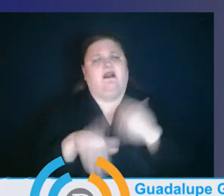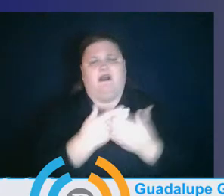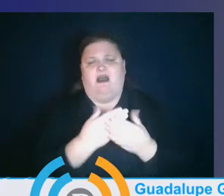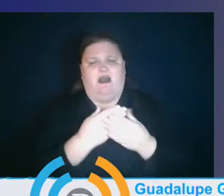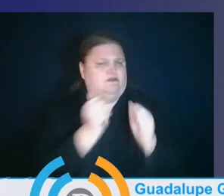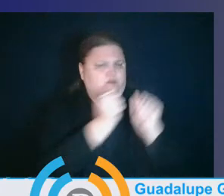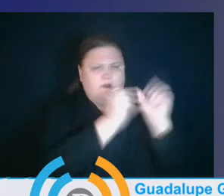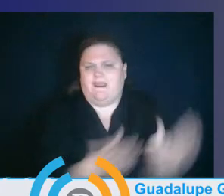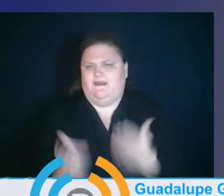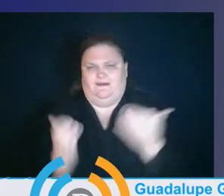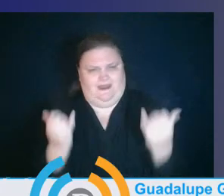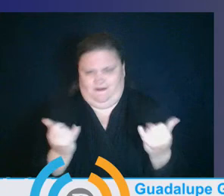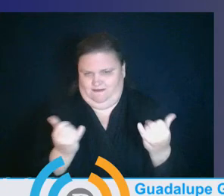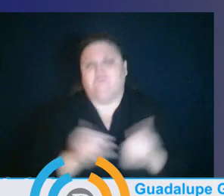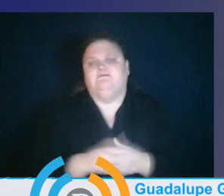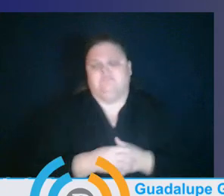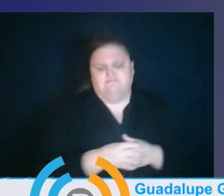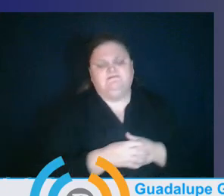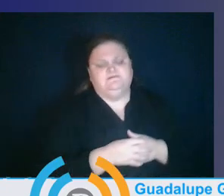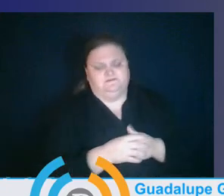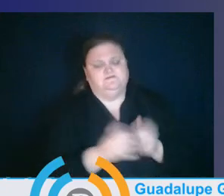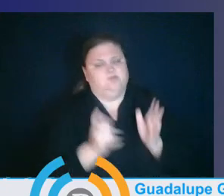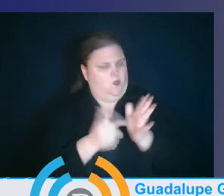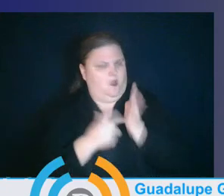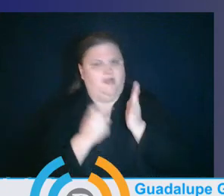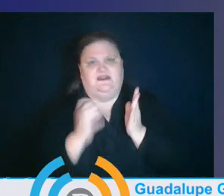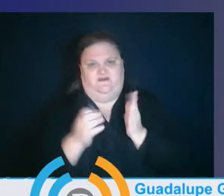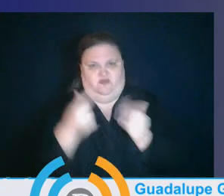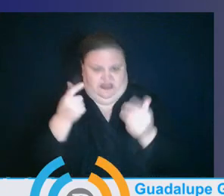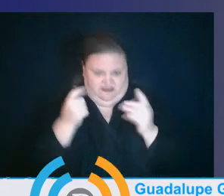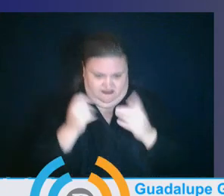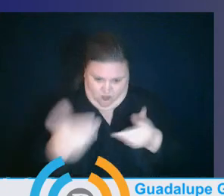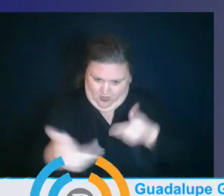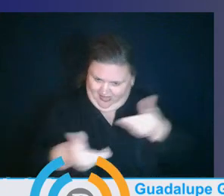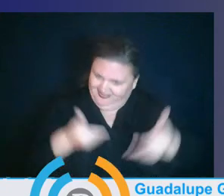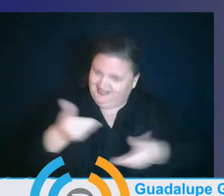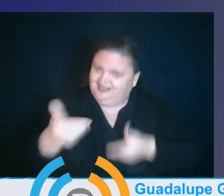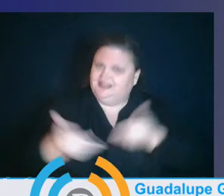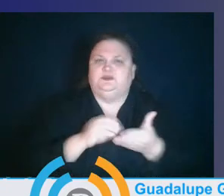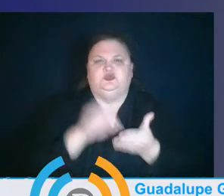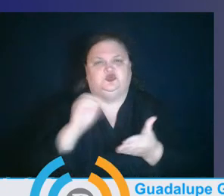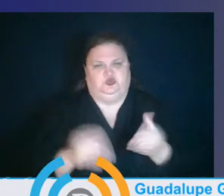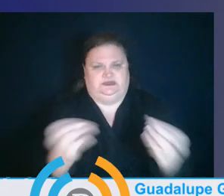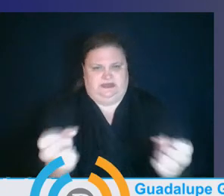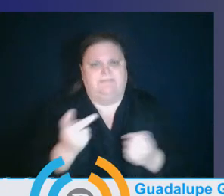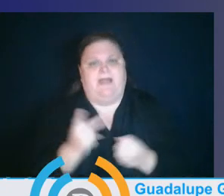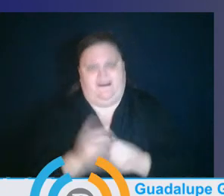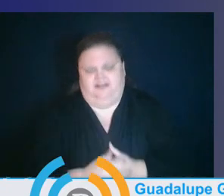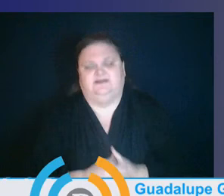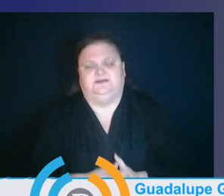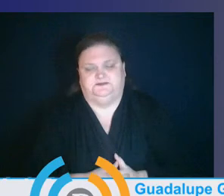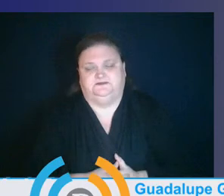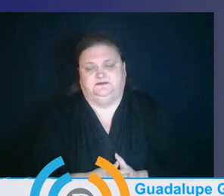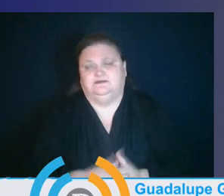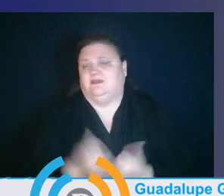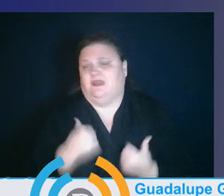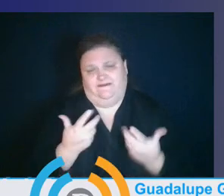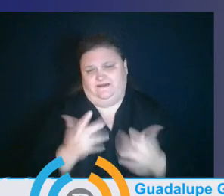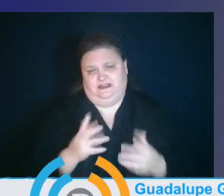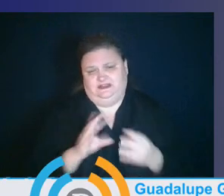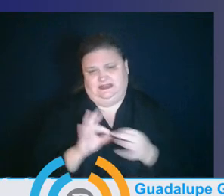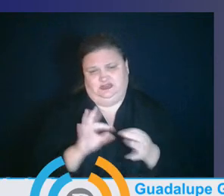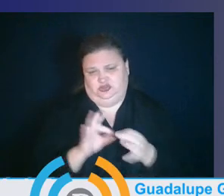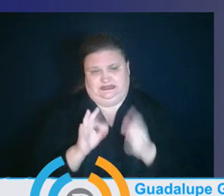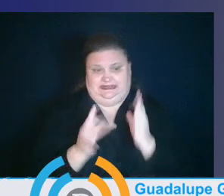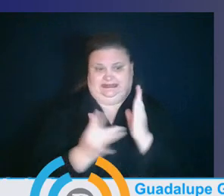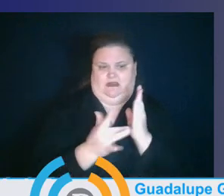necessary that are in place as we welcome our students back. And, you I already mentioned, you know, the investment we made in technology,